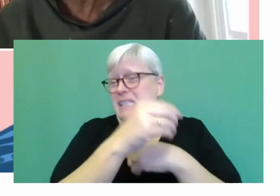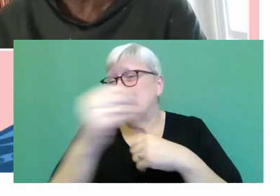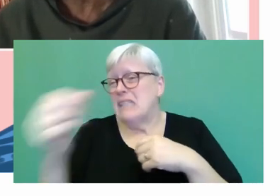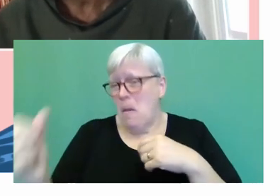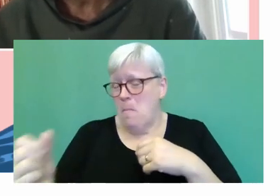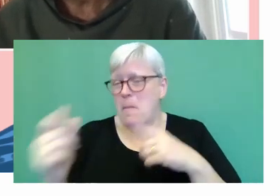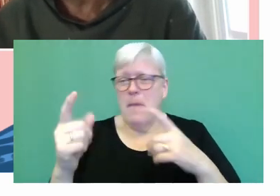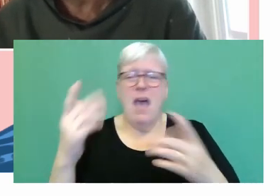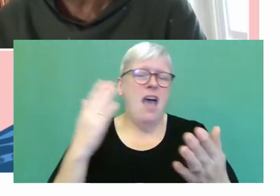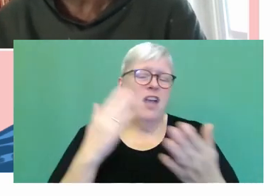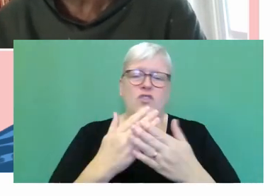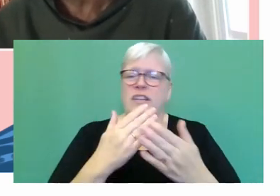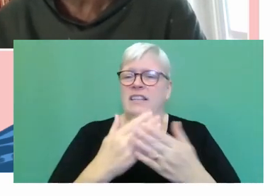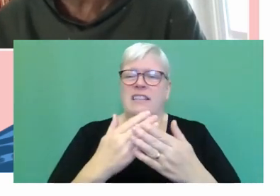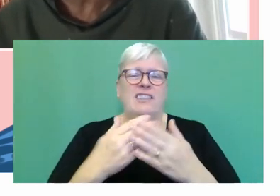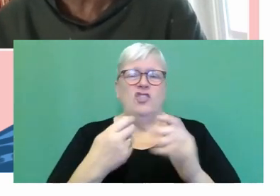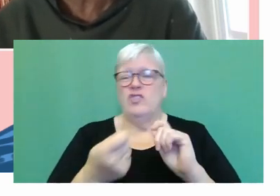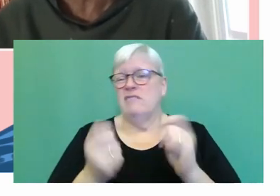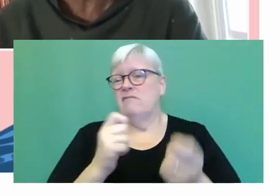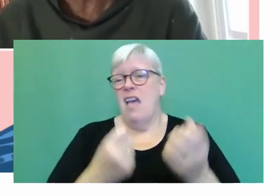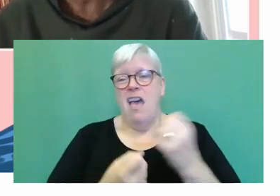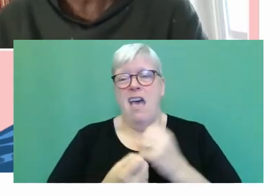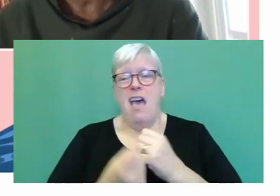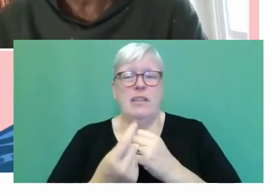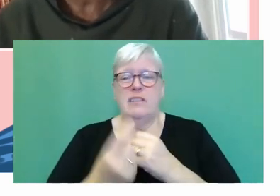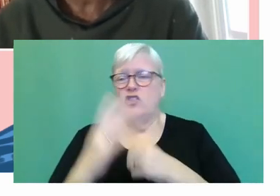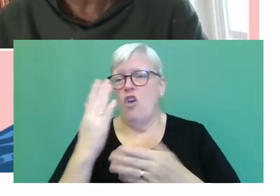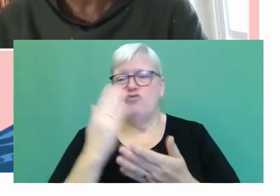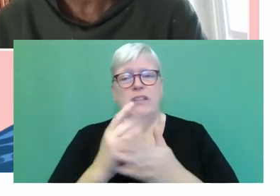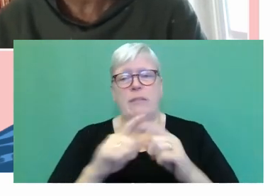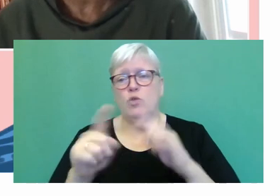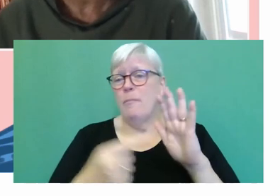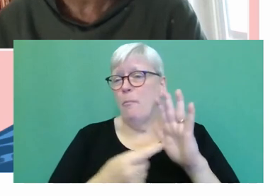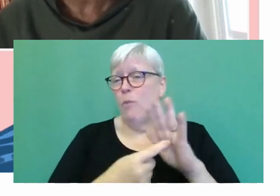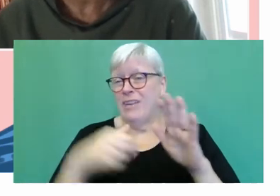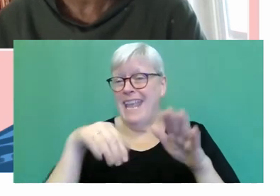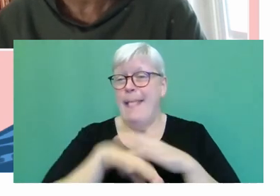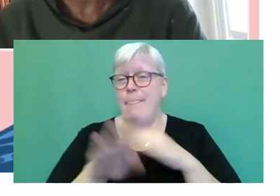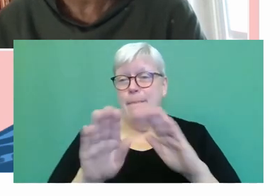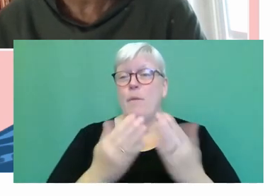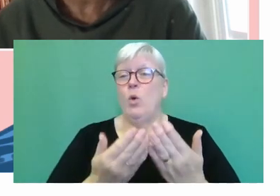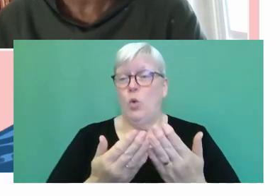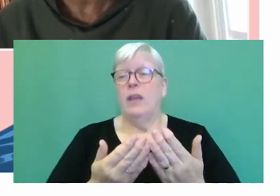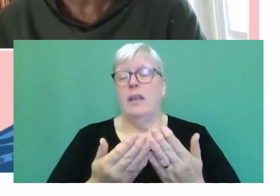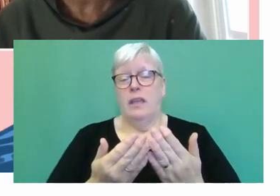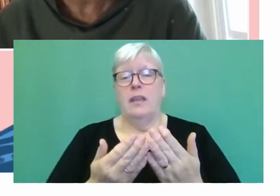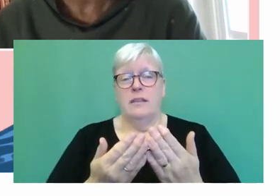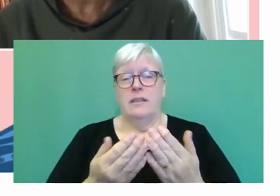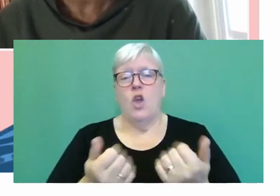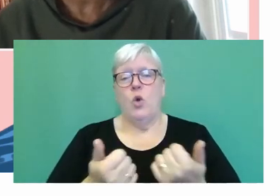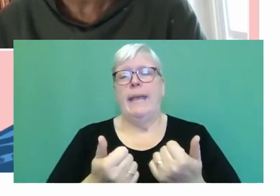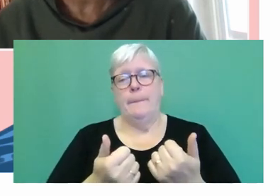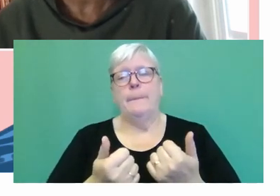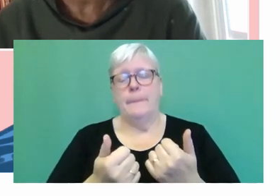tangential in the novel. It's not the heart of it. Mm hmm. Mm hmm. Okay. Yeah. Okay.